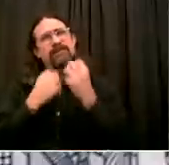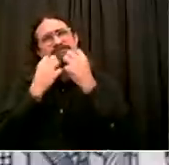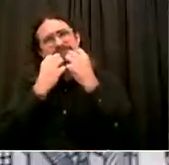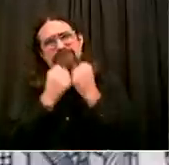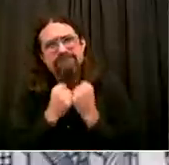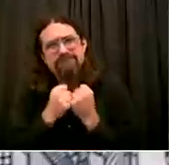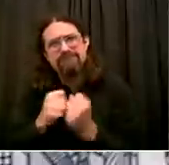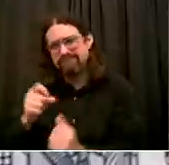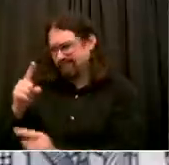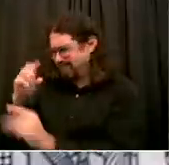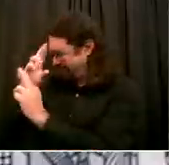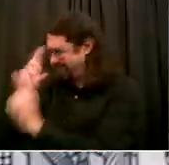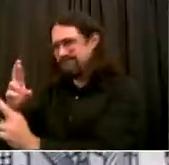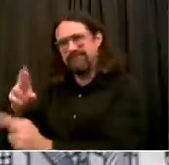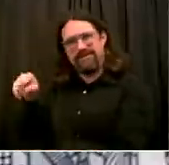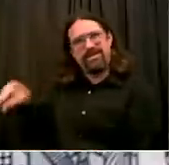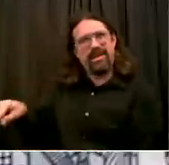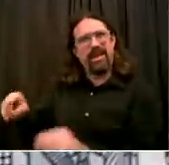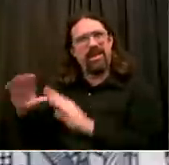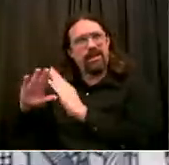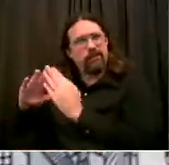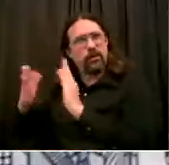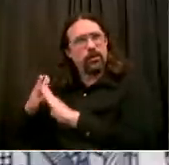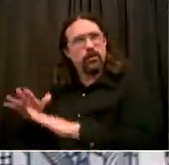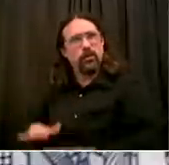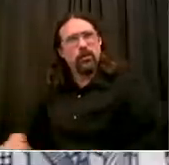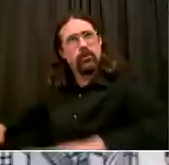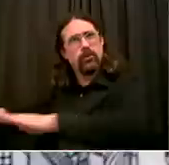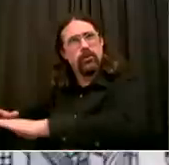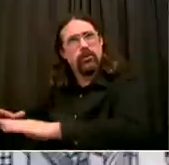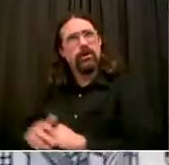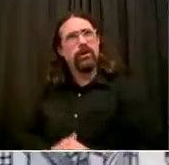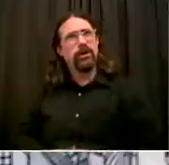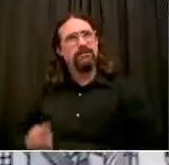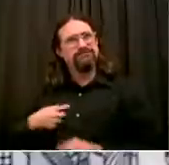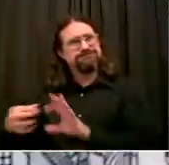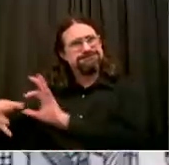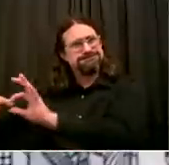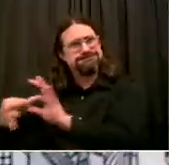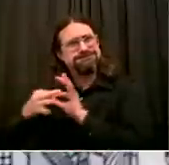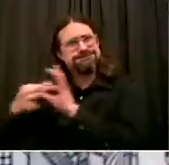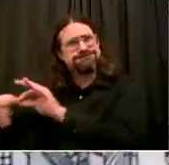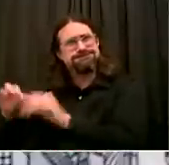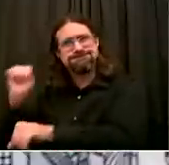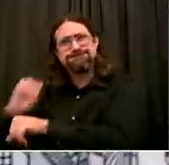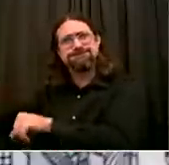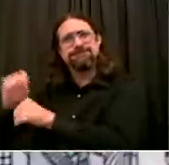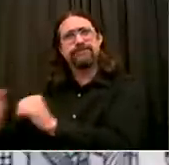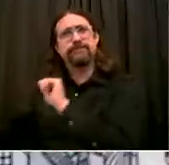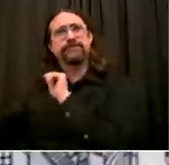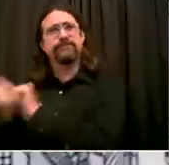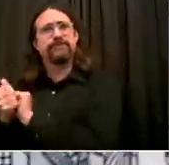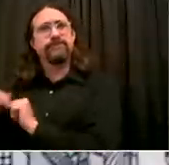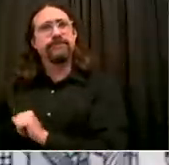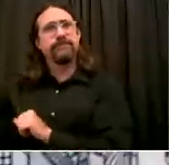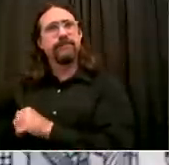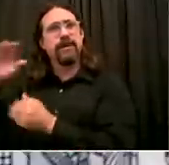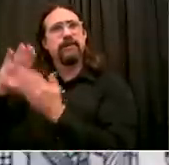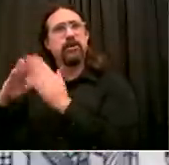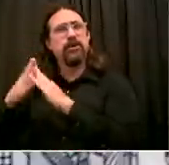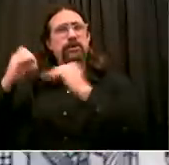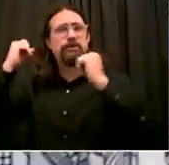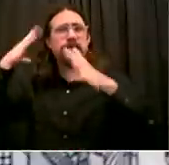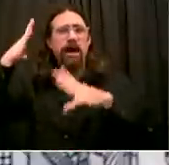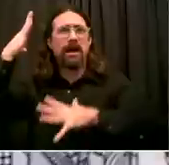politicize it. They're not trying to create, you know, tension and division. They're actually trying to address the problem together. And I can